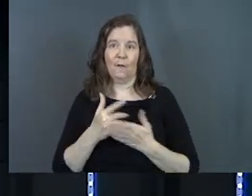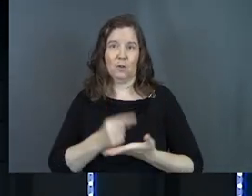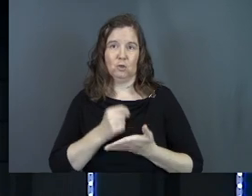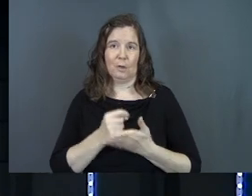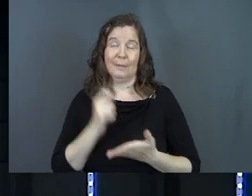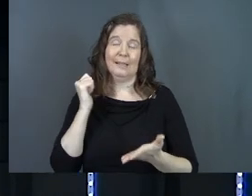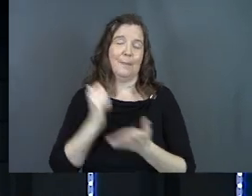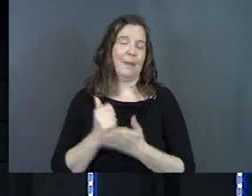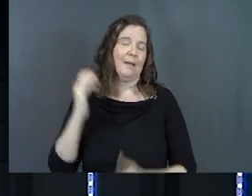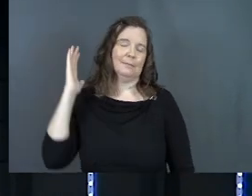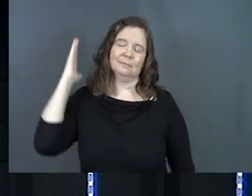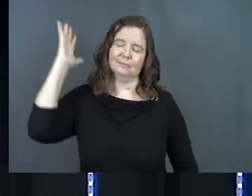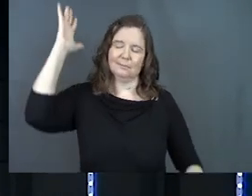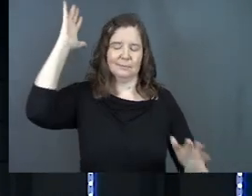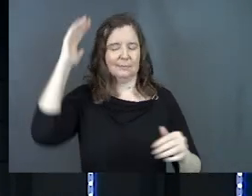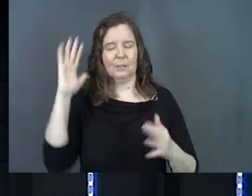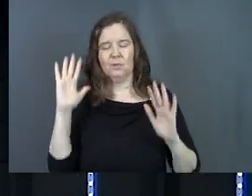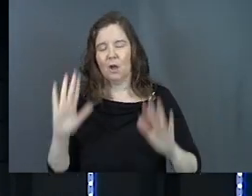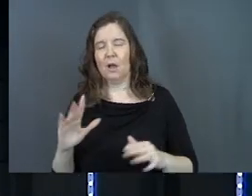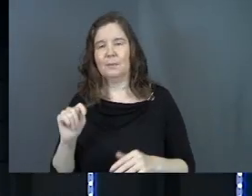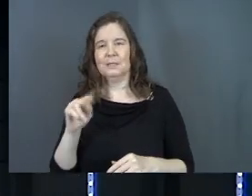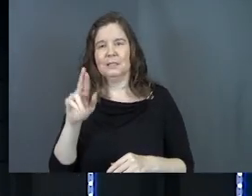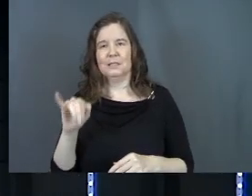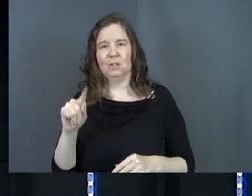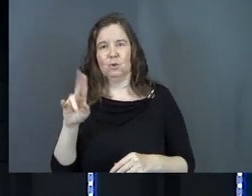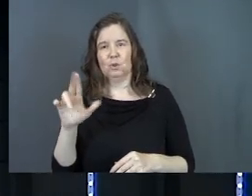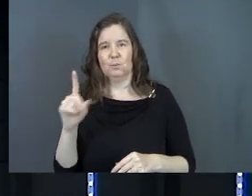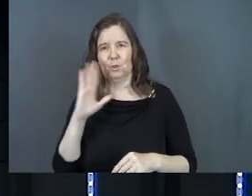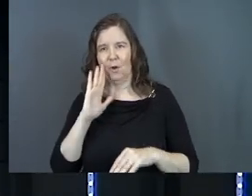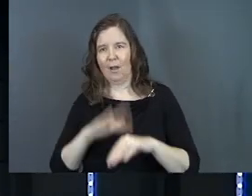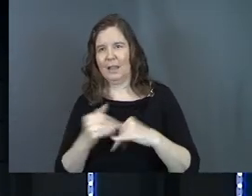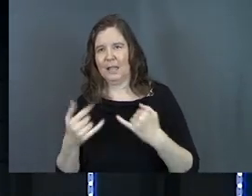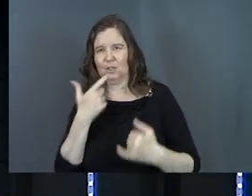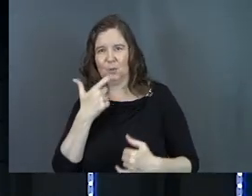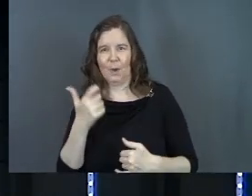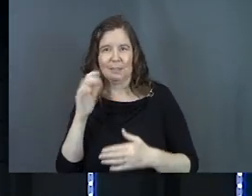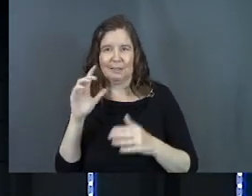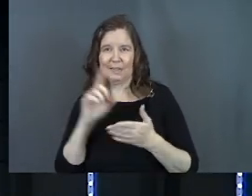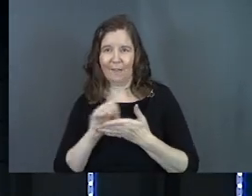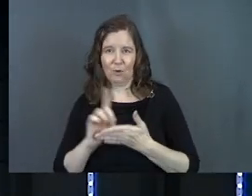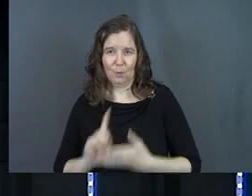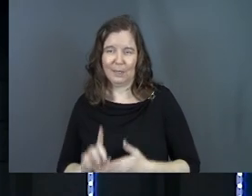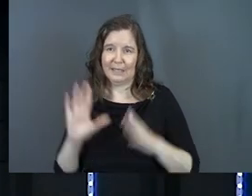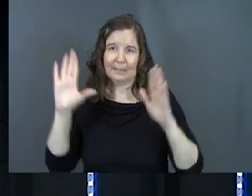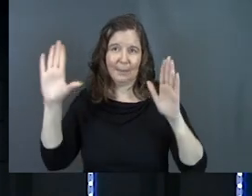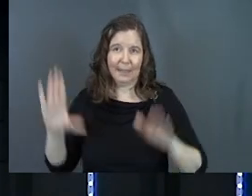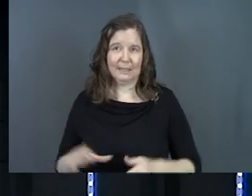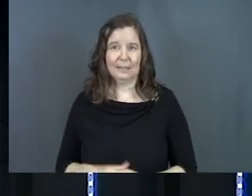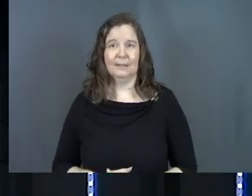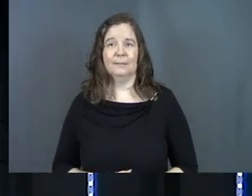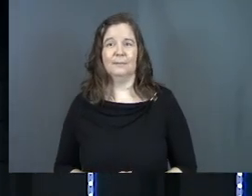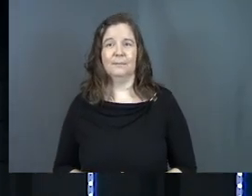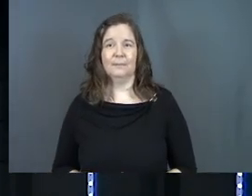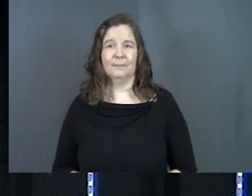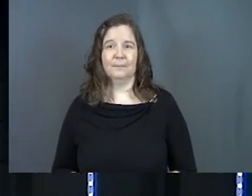all of her treatments. Amen. Man, it's awesome. Terry Trueblood, you're right there online. She watches every single week. It's amazing.